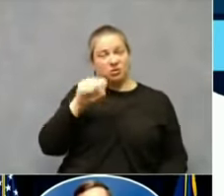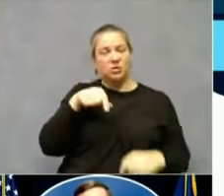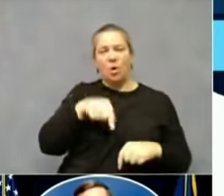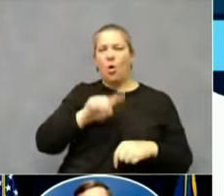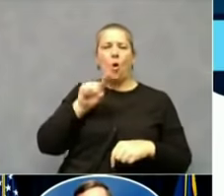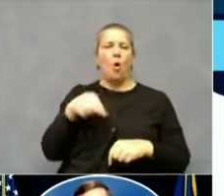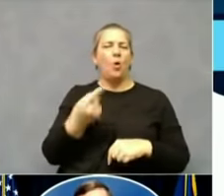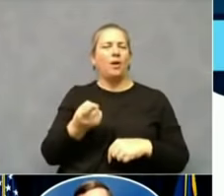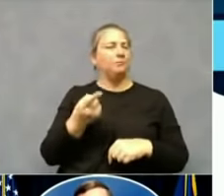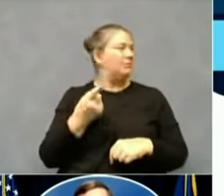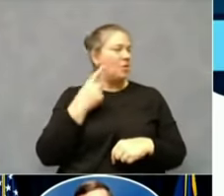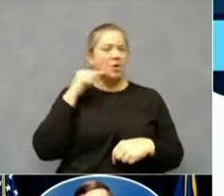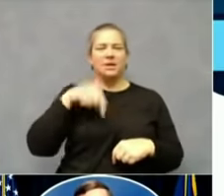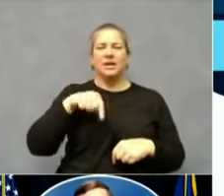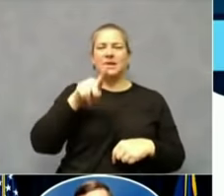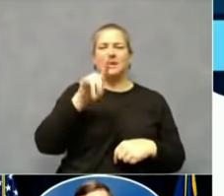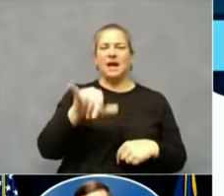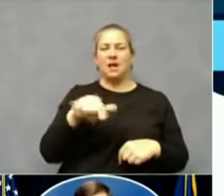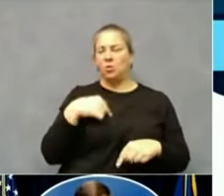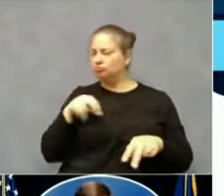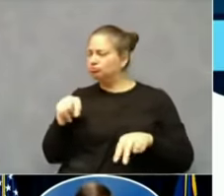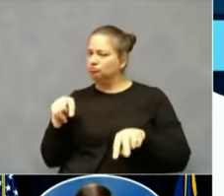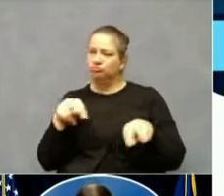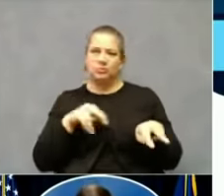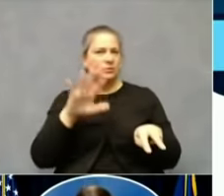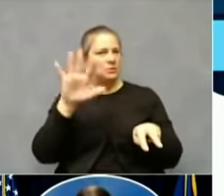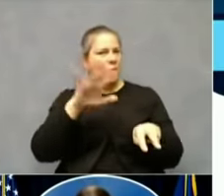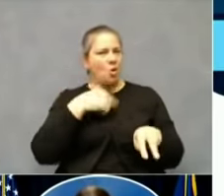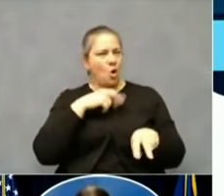like it does all across the U.S.